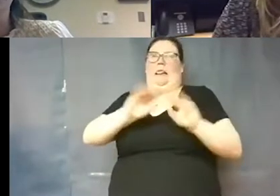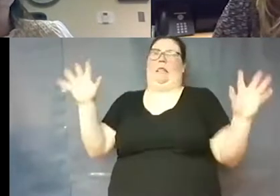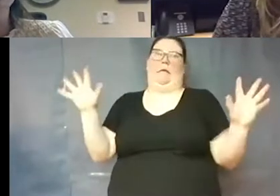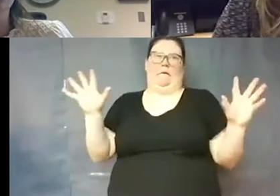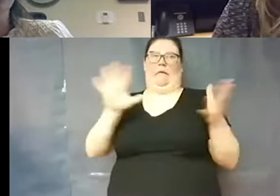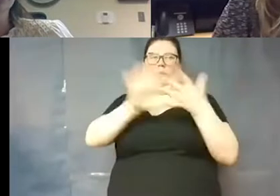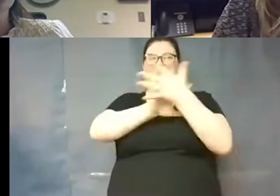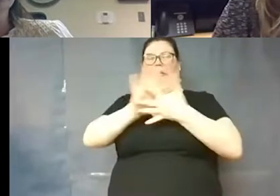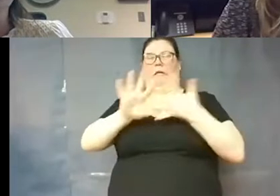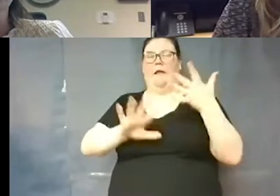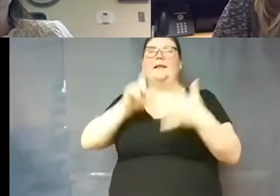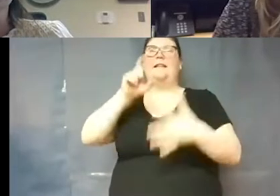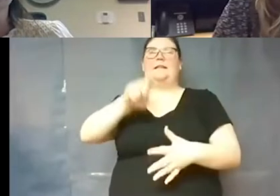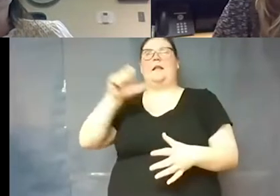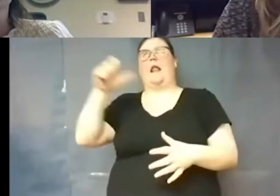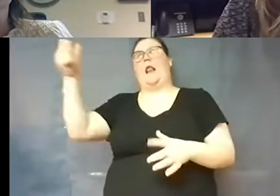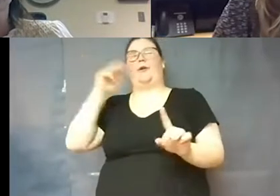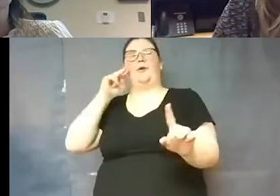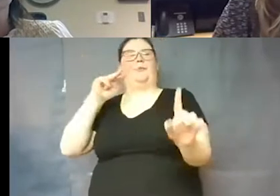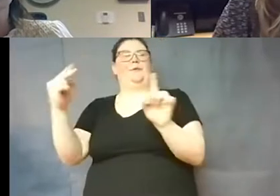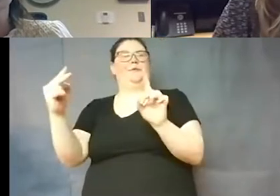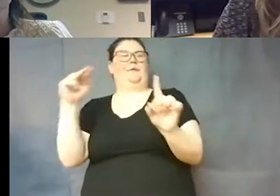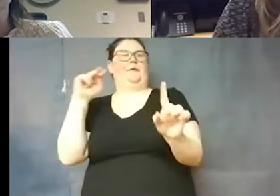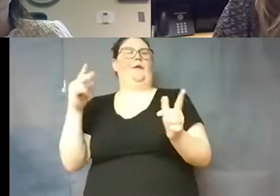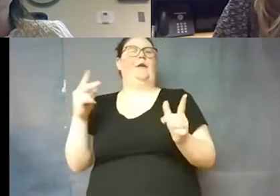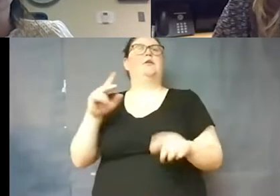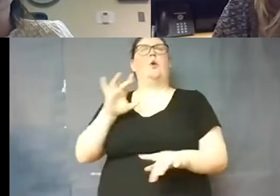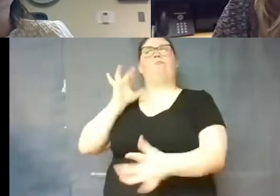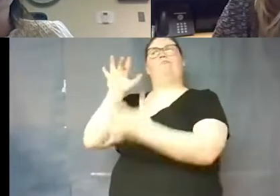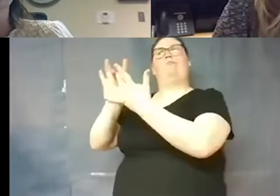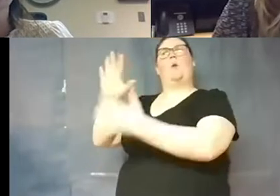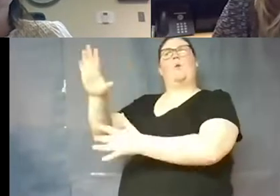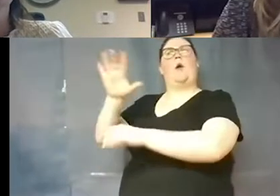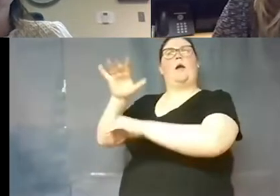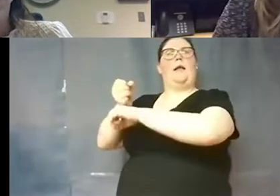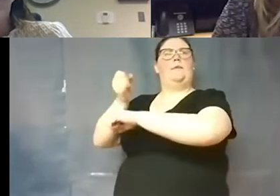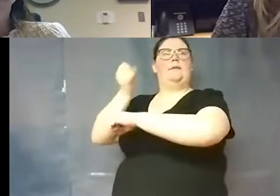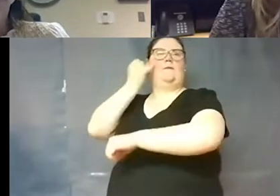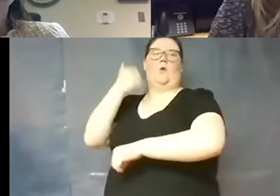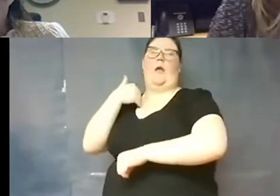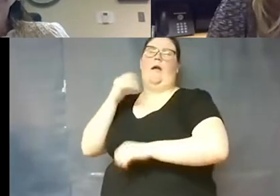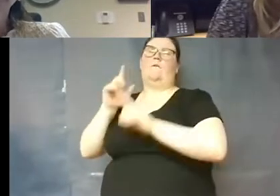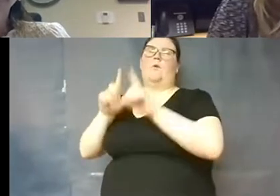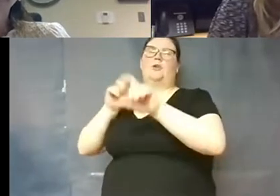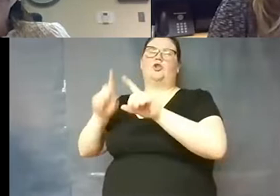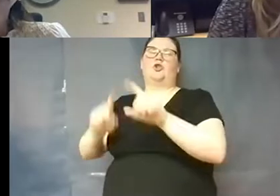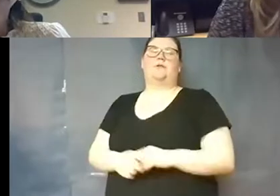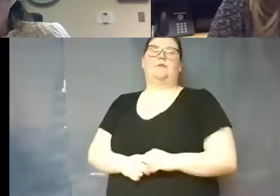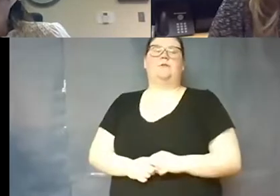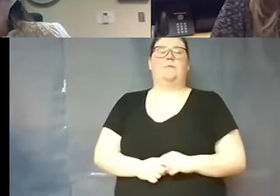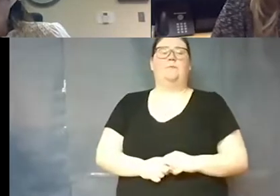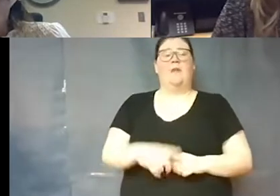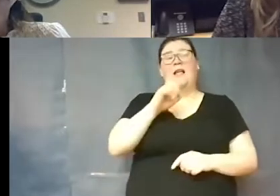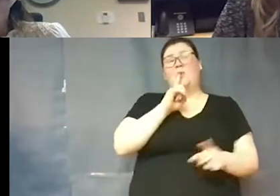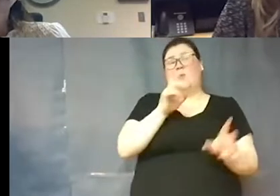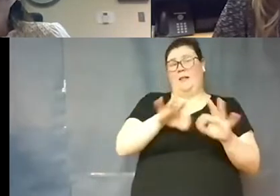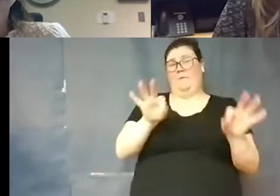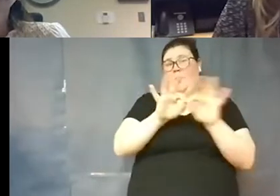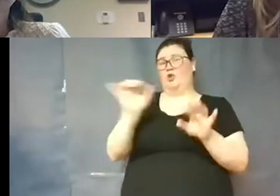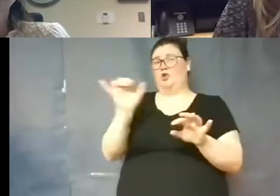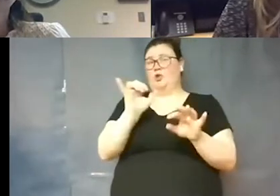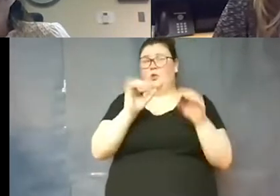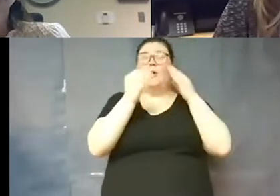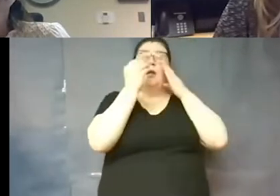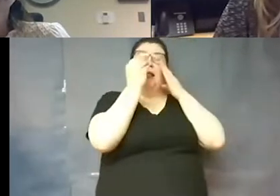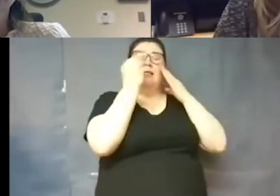eye so don't be afraid to reach out to your campus if you feel like you have some questions and it's really important too to let the community